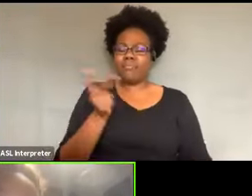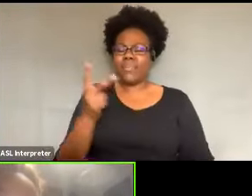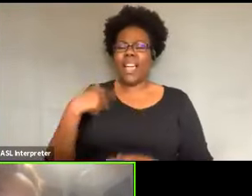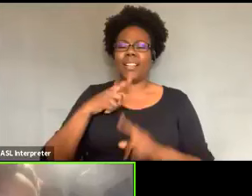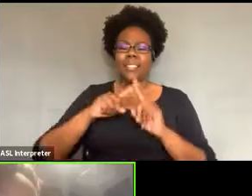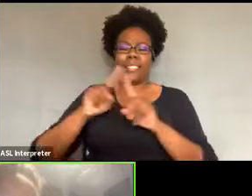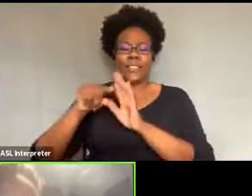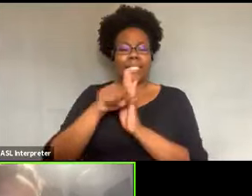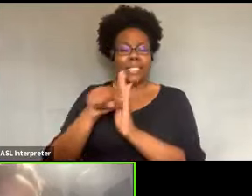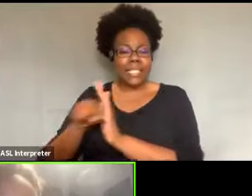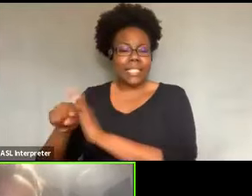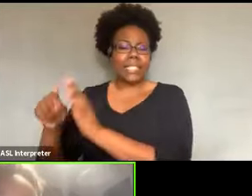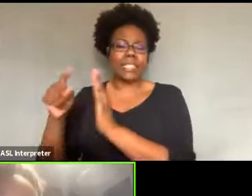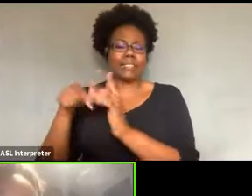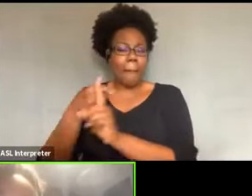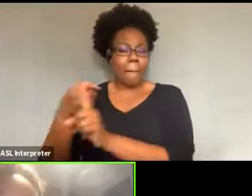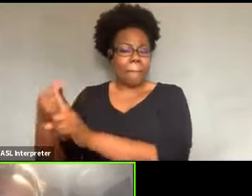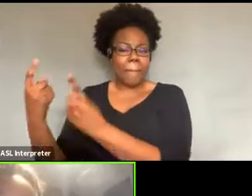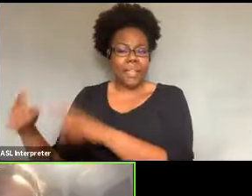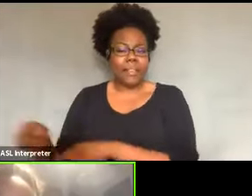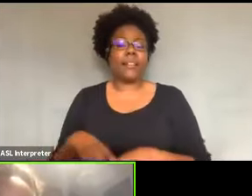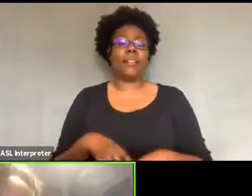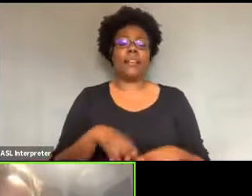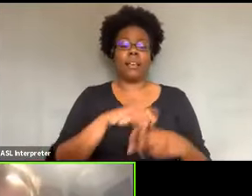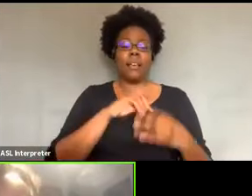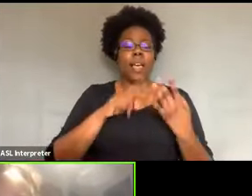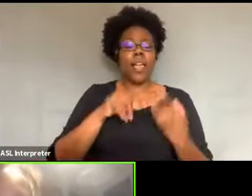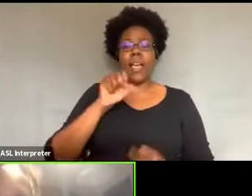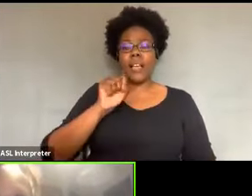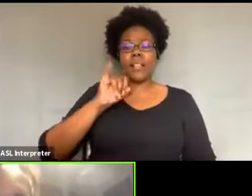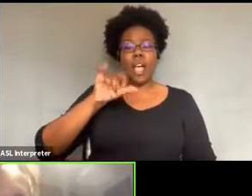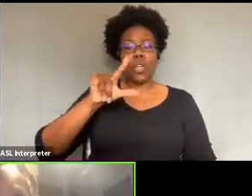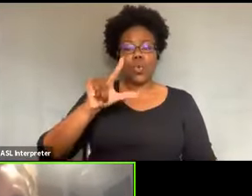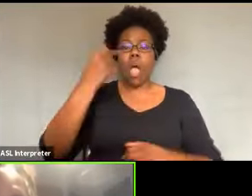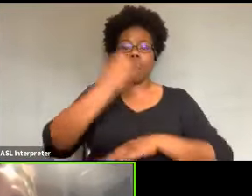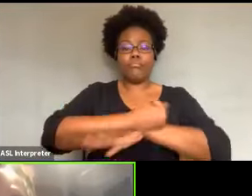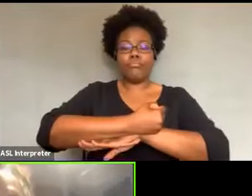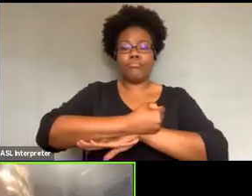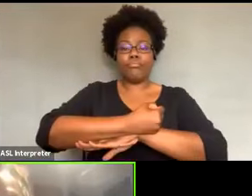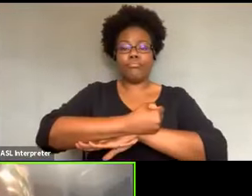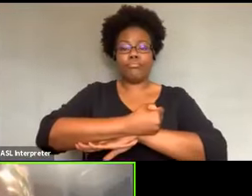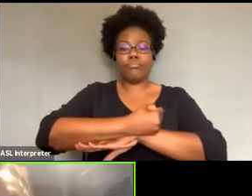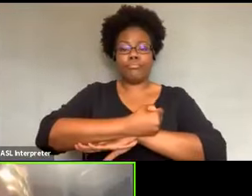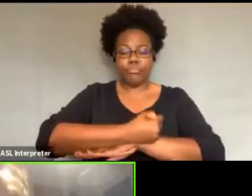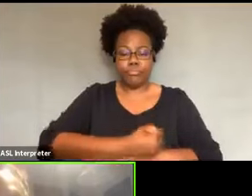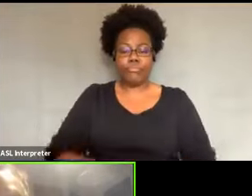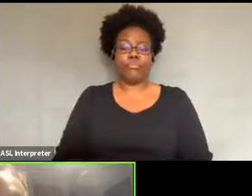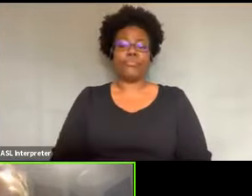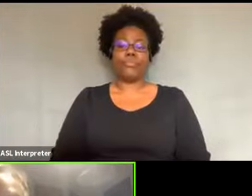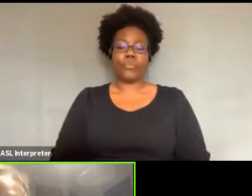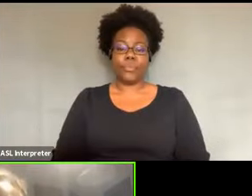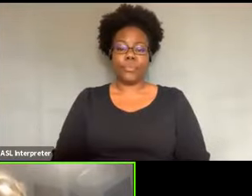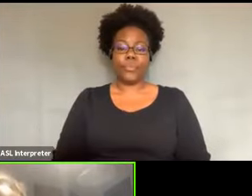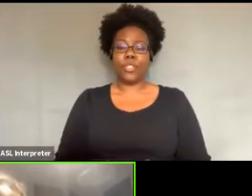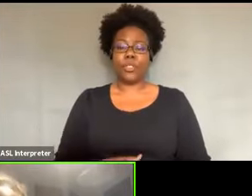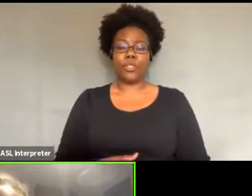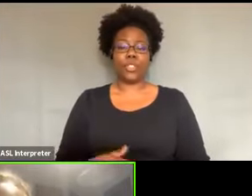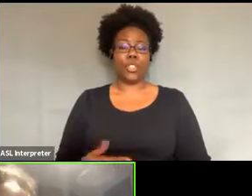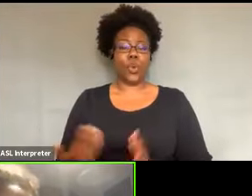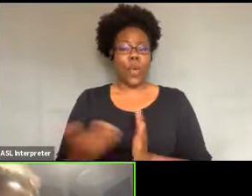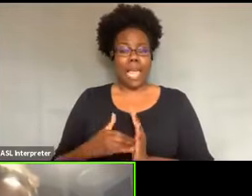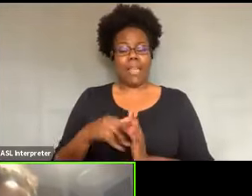SIU had closed down. So that was again, a, it was opening up some doors for me.